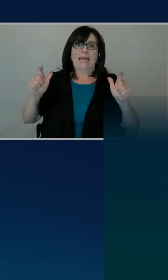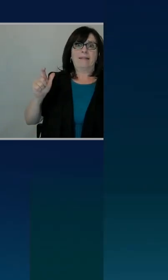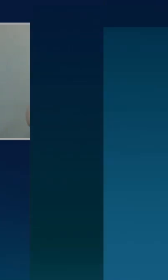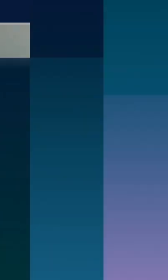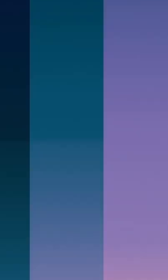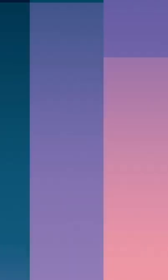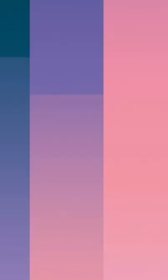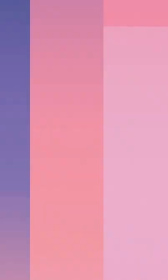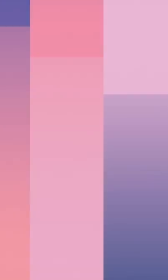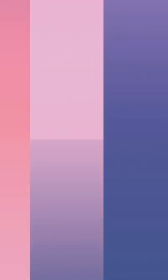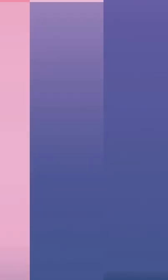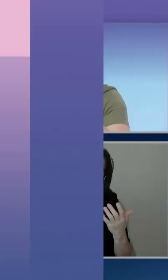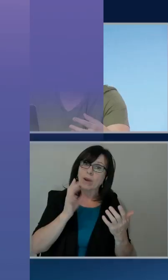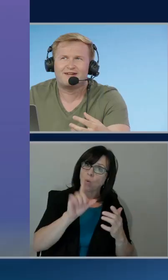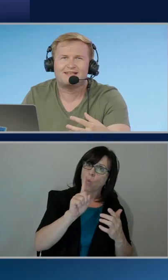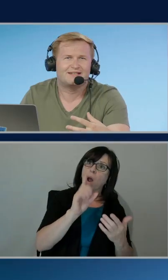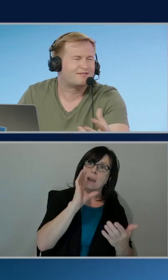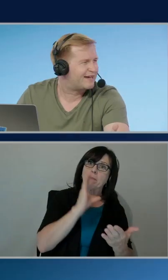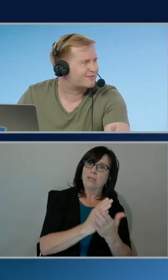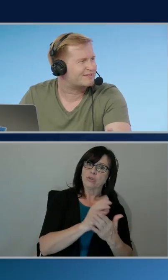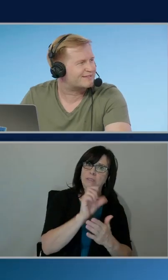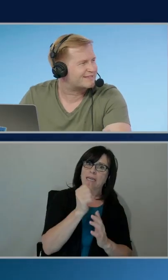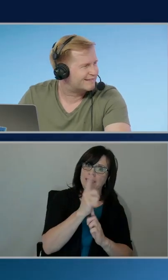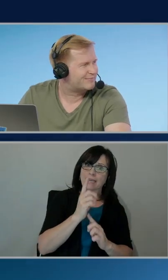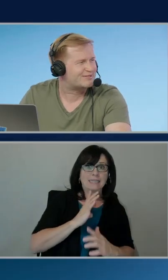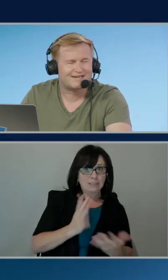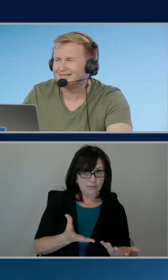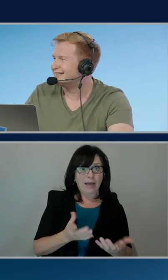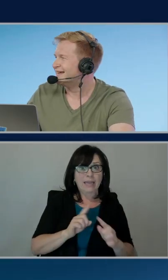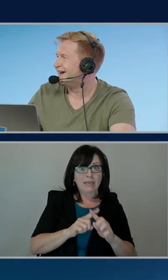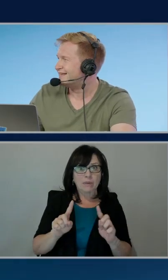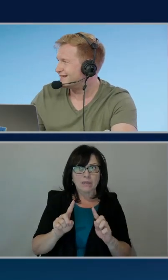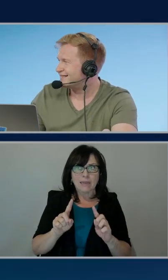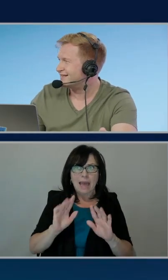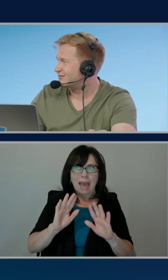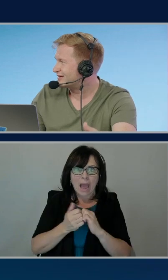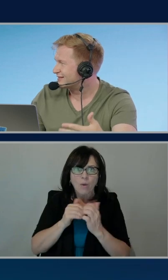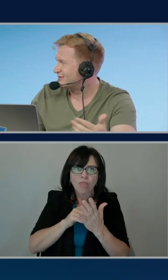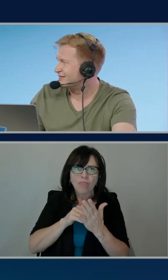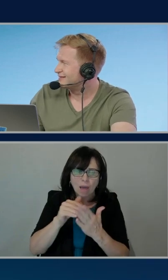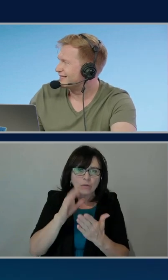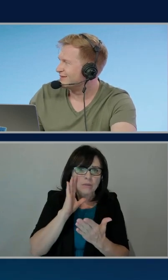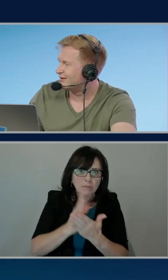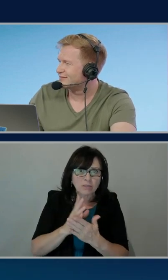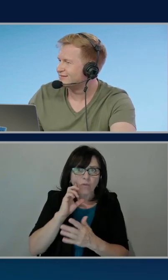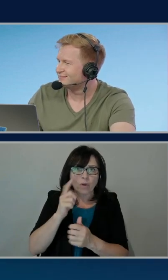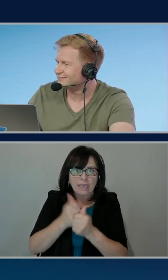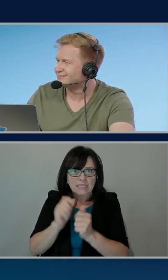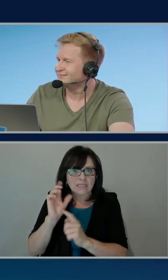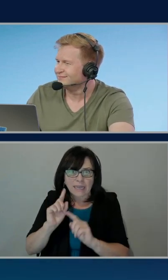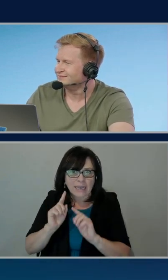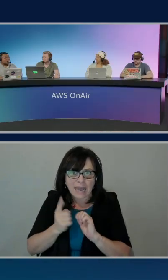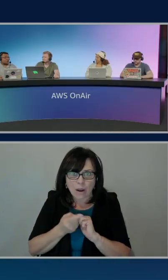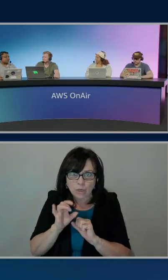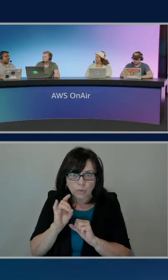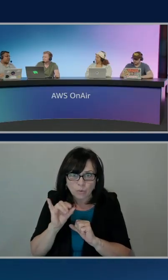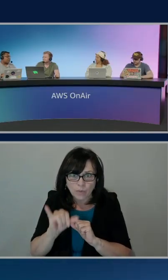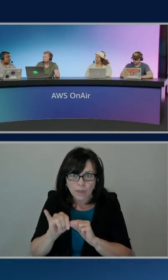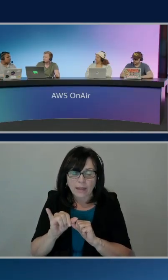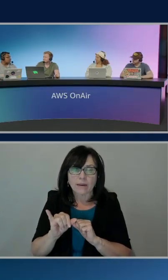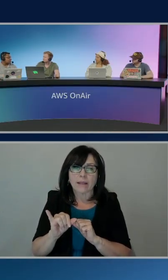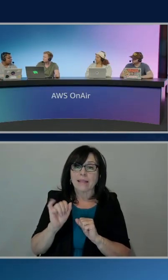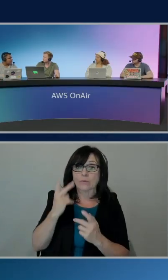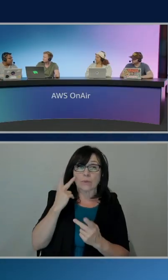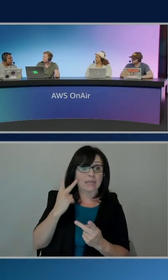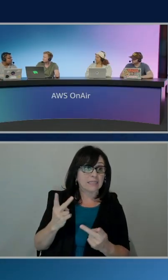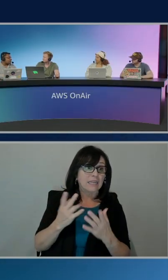you can generate one image in 10 seconds, but how do you generate, you know, thousands per second? And that's what I see in a lot of Gen AI